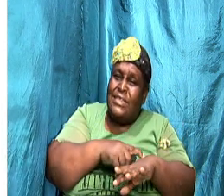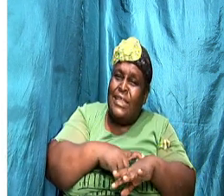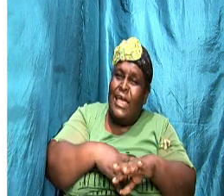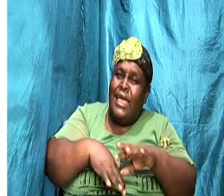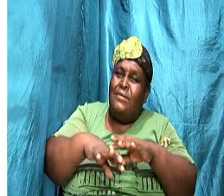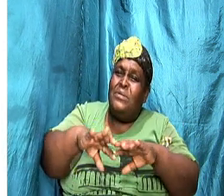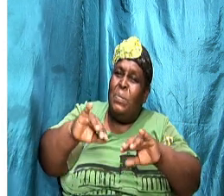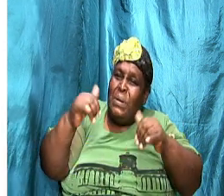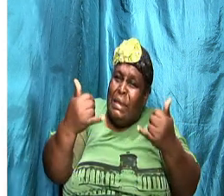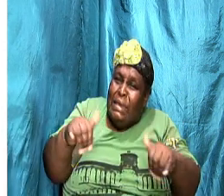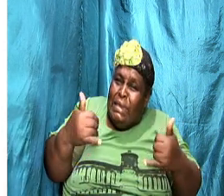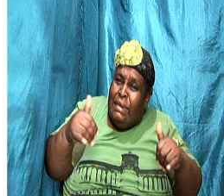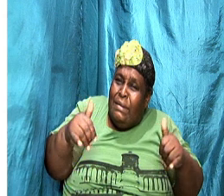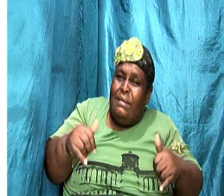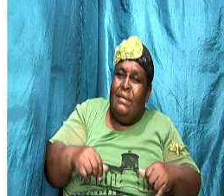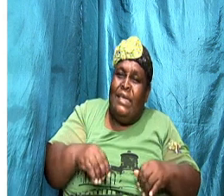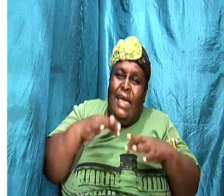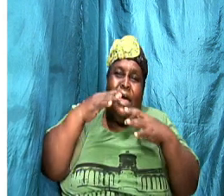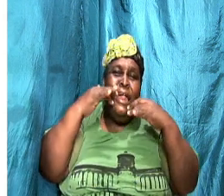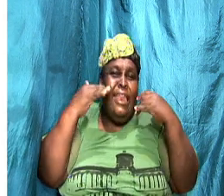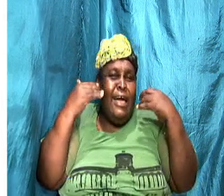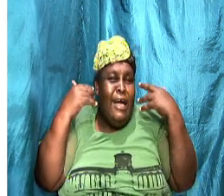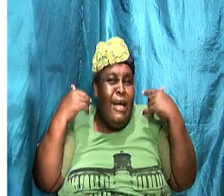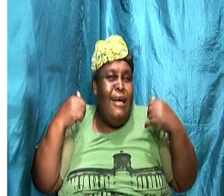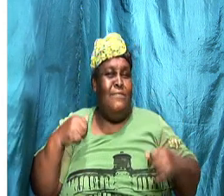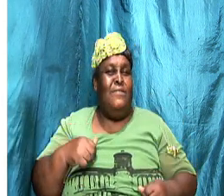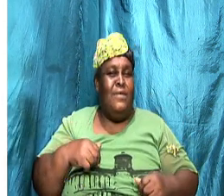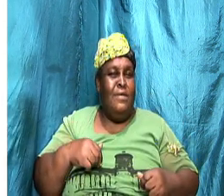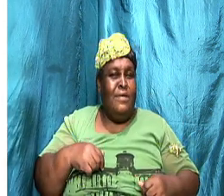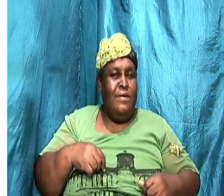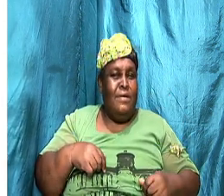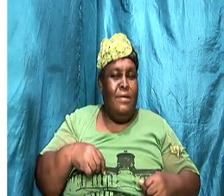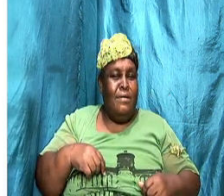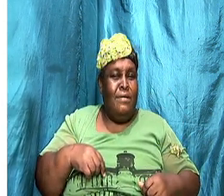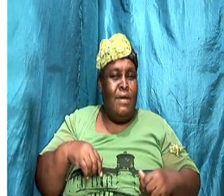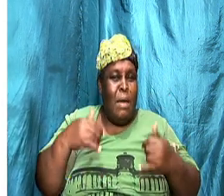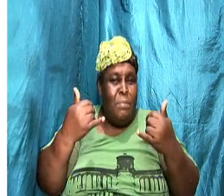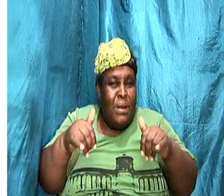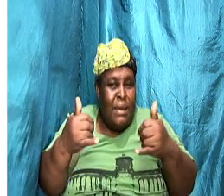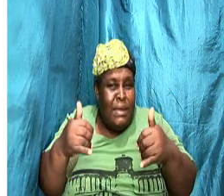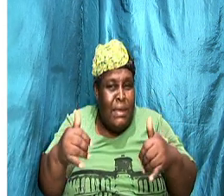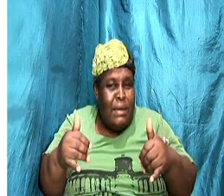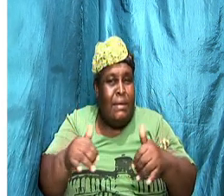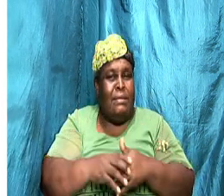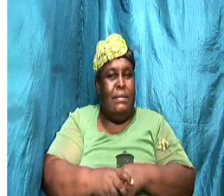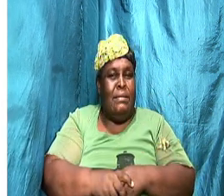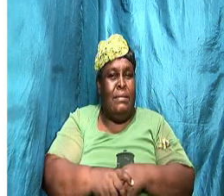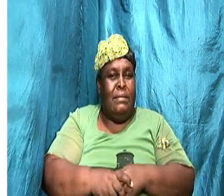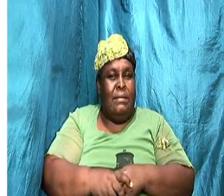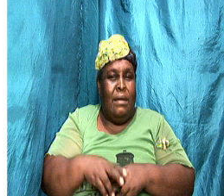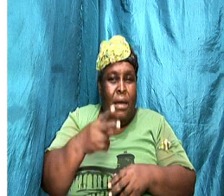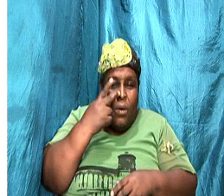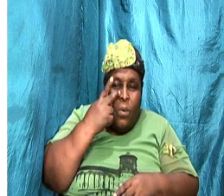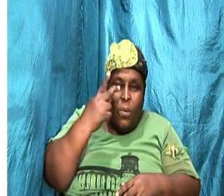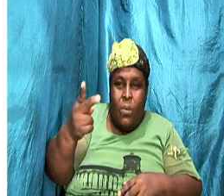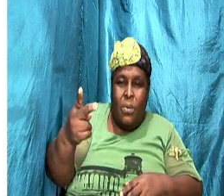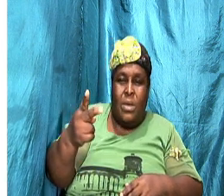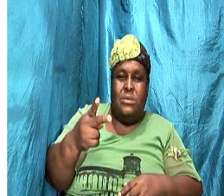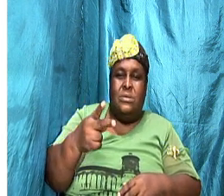find time to watch things that both you like